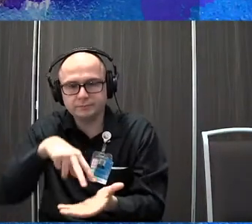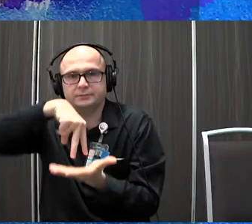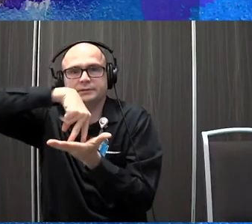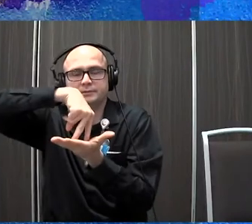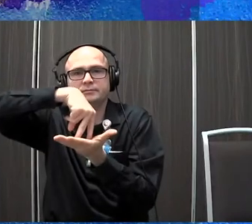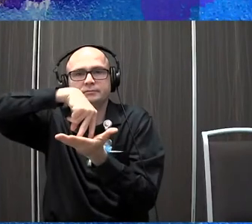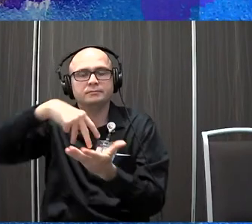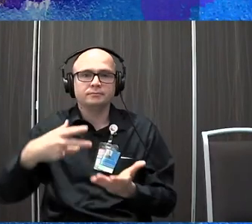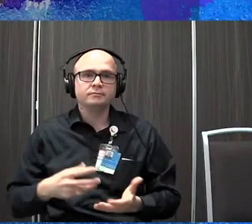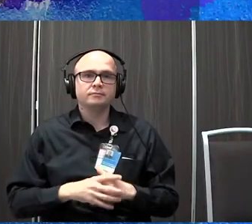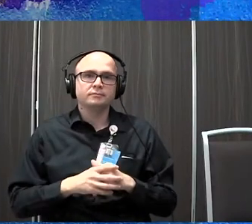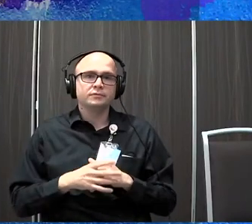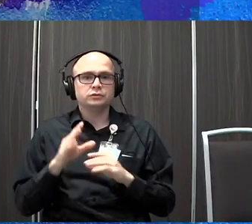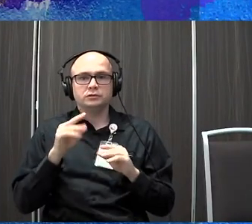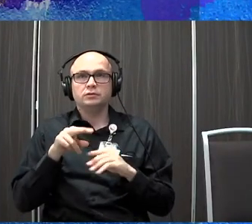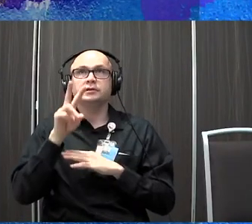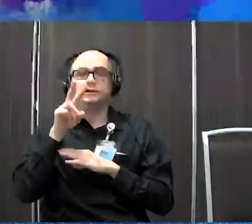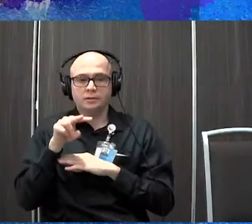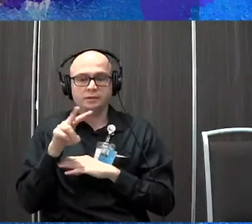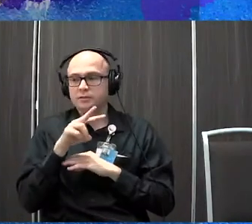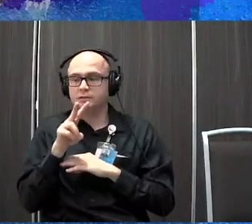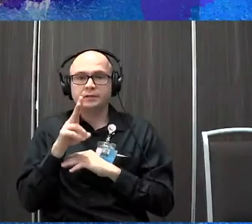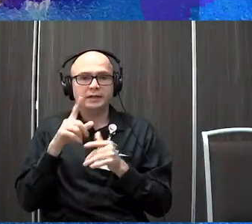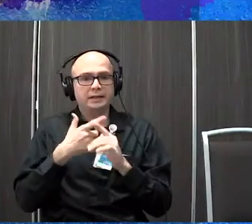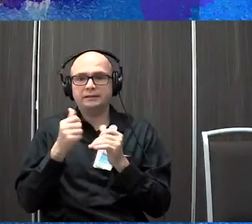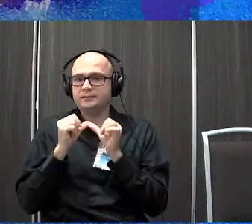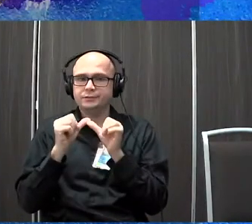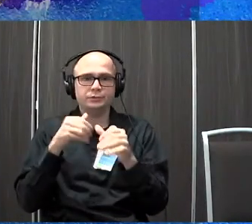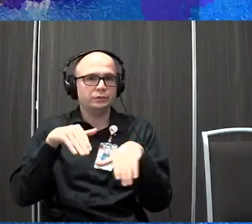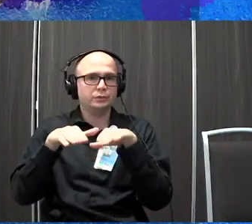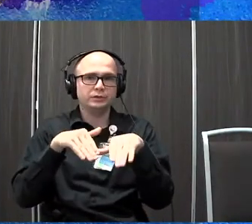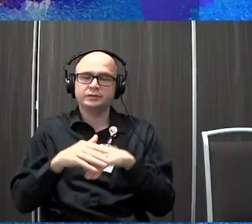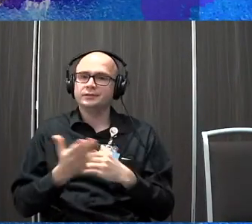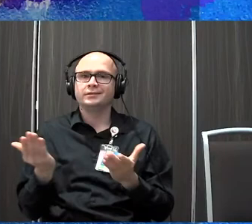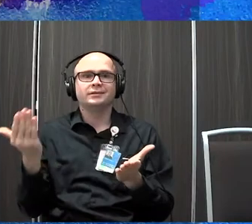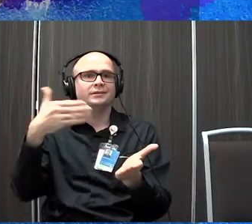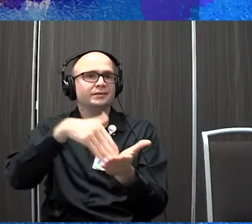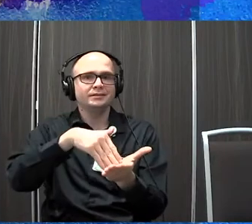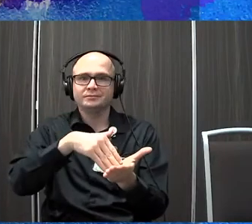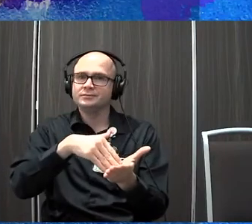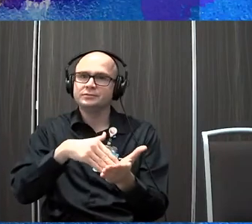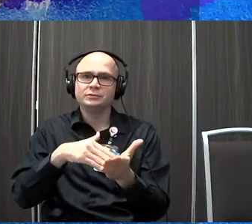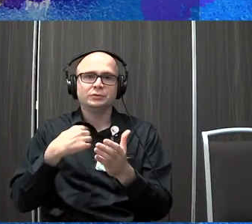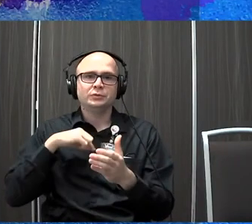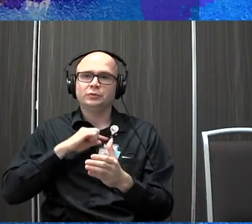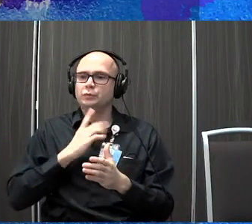up. Um, so moving that head up and down and then continue walking. It's something again that, you we take advantage for those of us that have